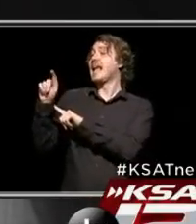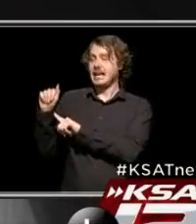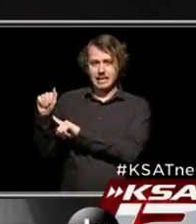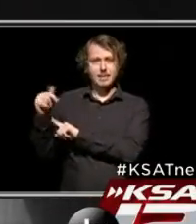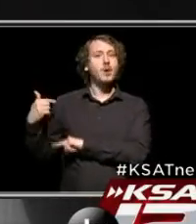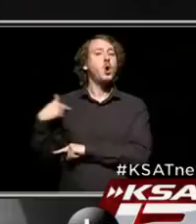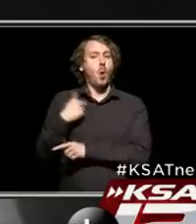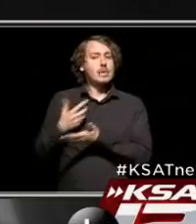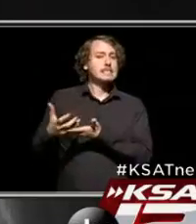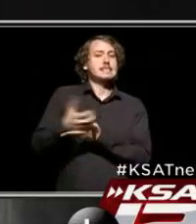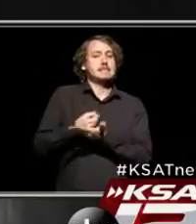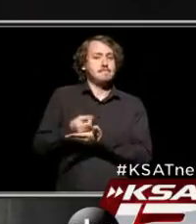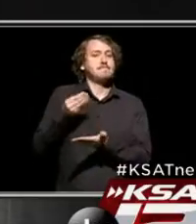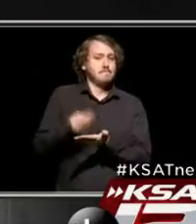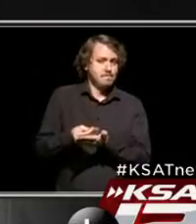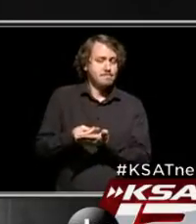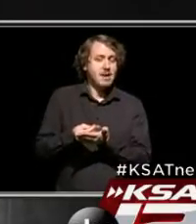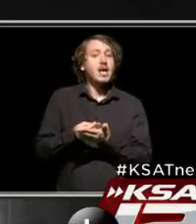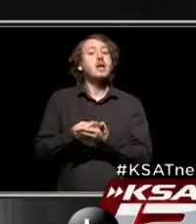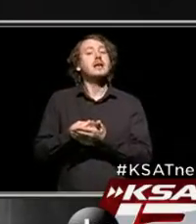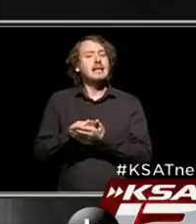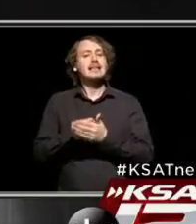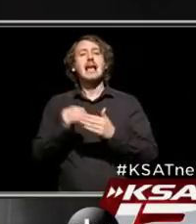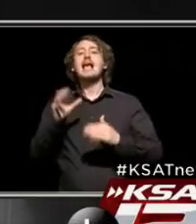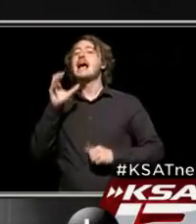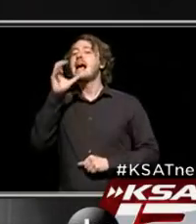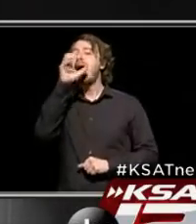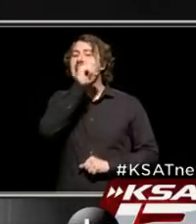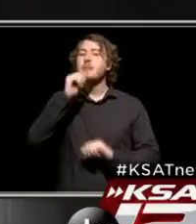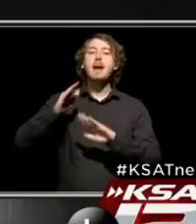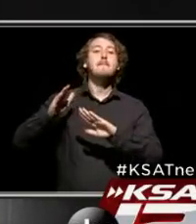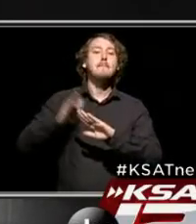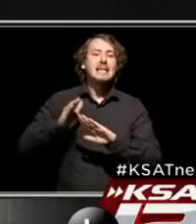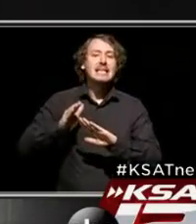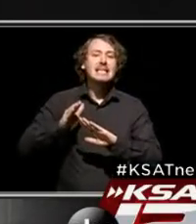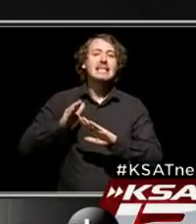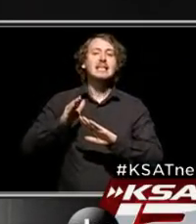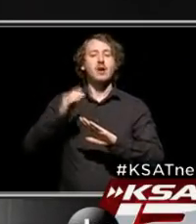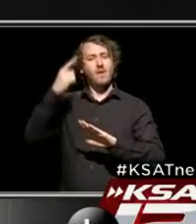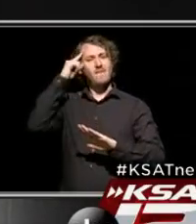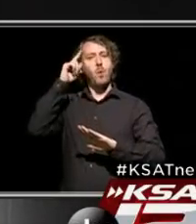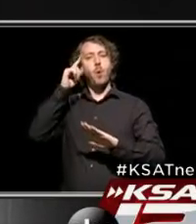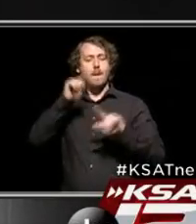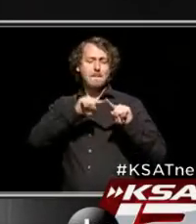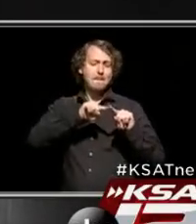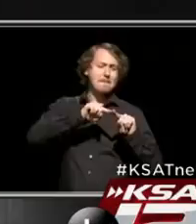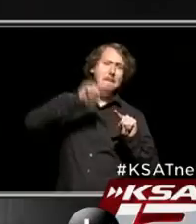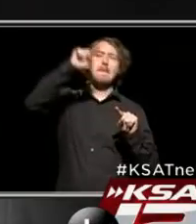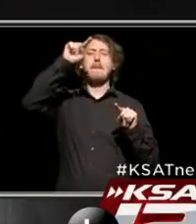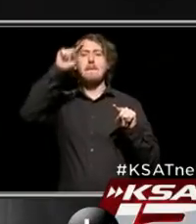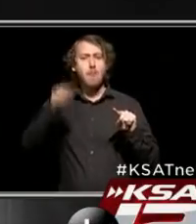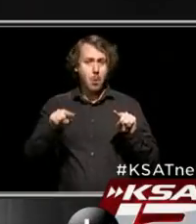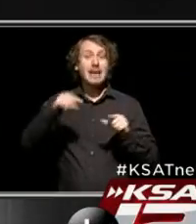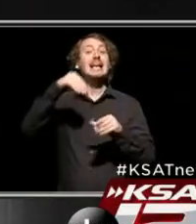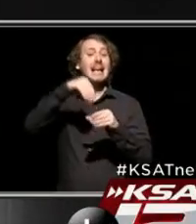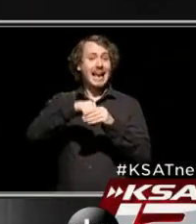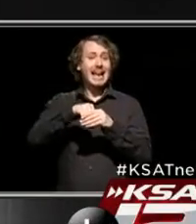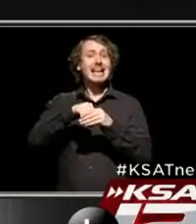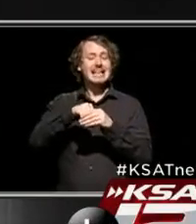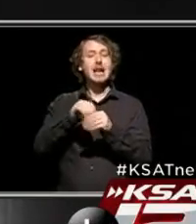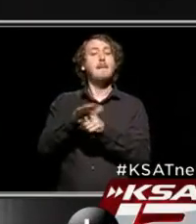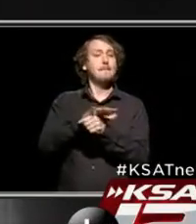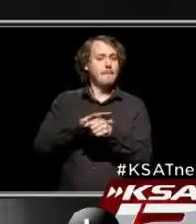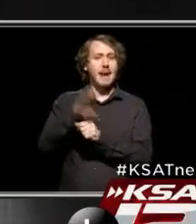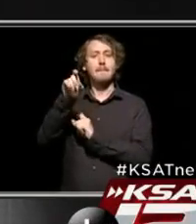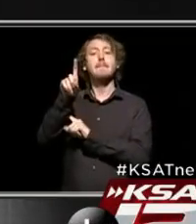we're seeing from these models estimate the peak of the pandemic here in Bexar County to happen